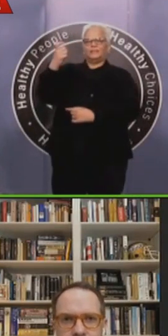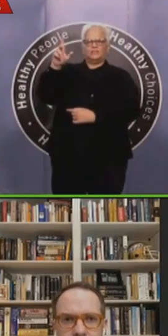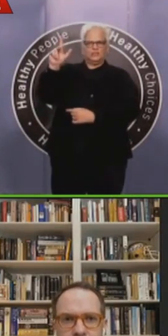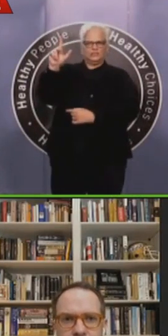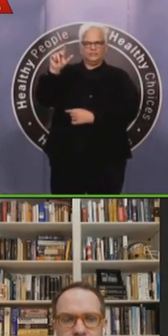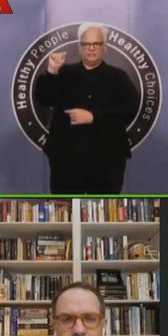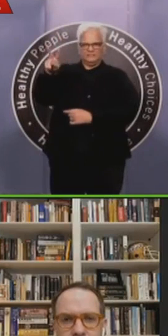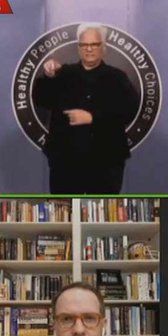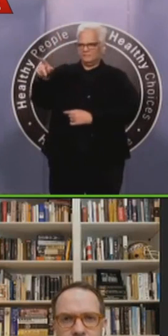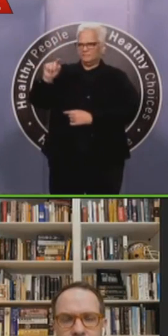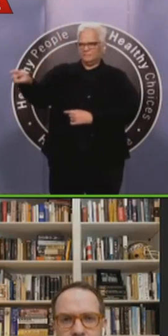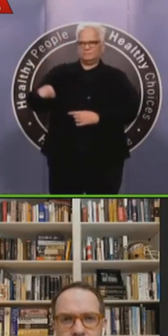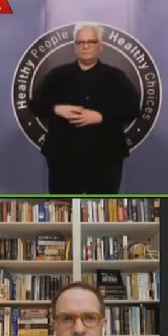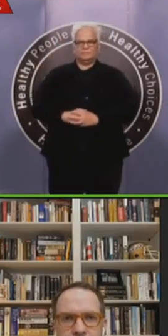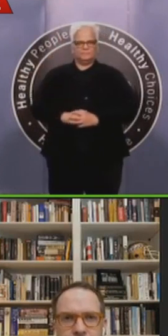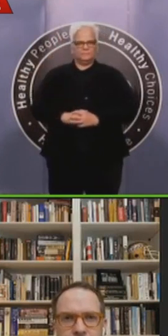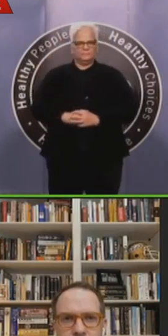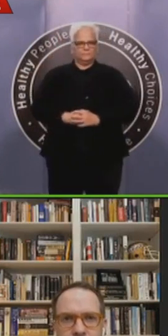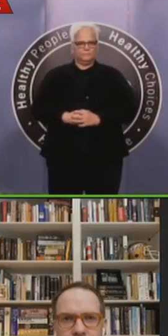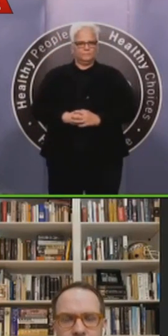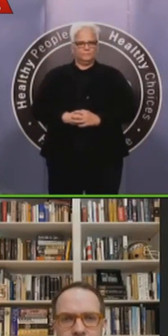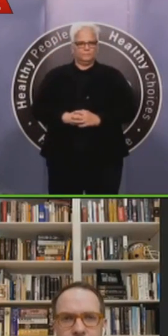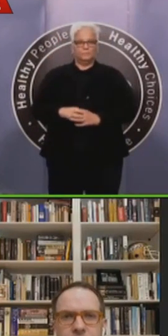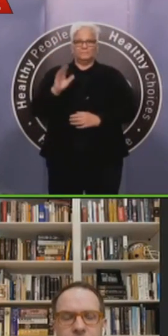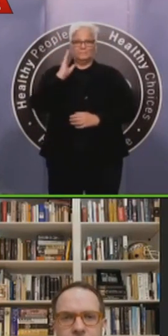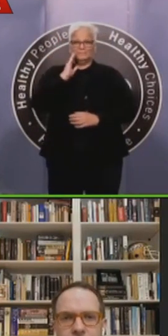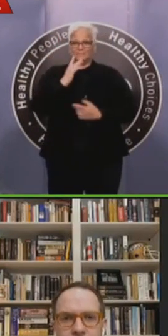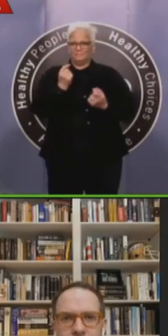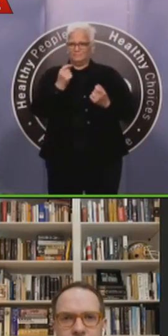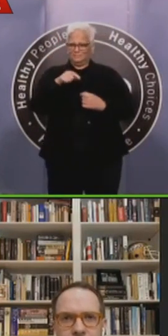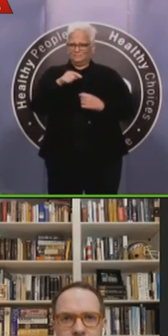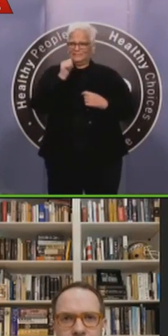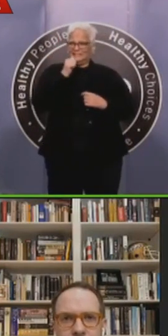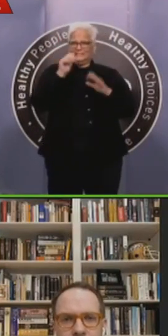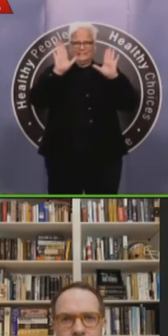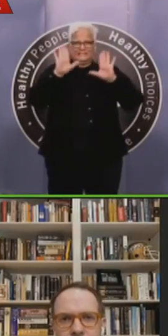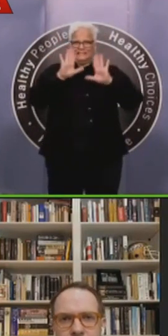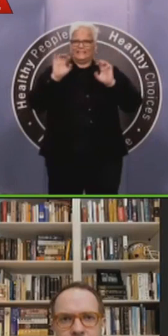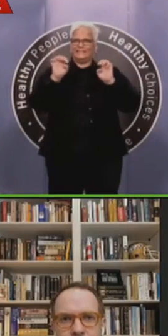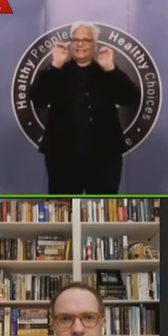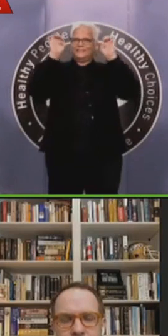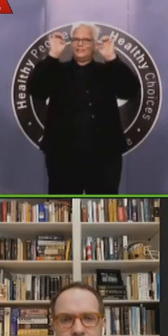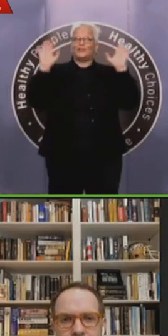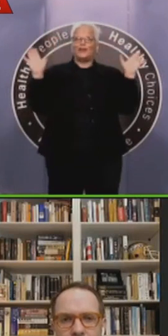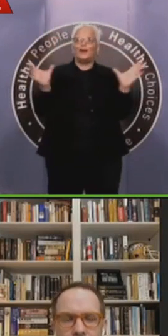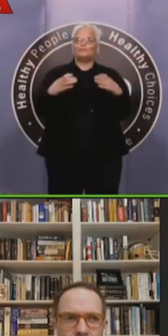parking lot services and more and more people are showing up to them. Some of them are even getting out of their cars and praying in groups now.